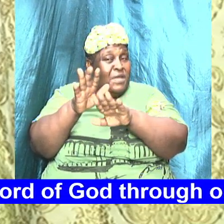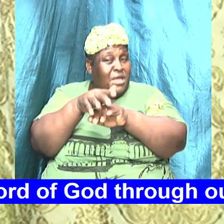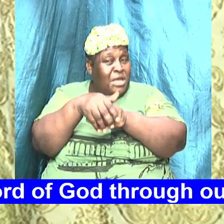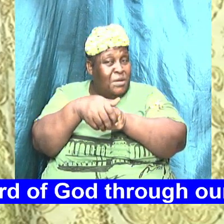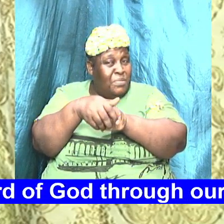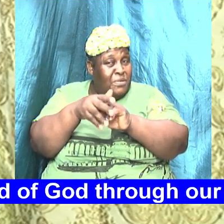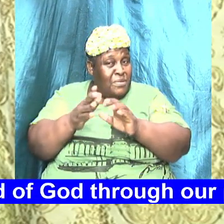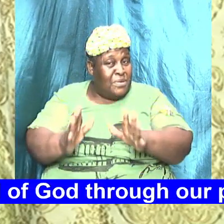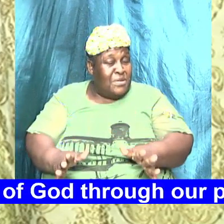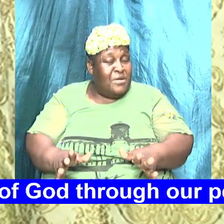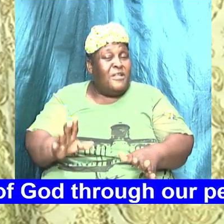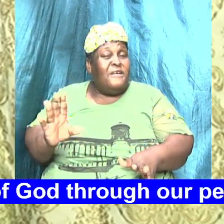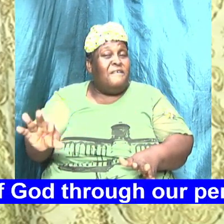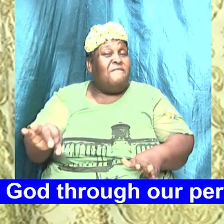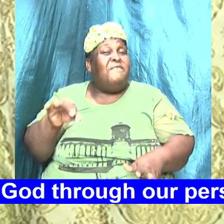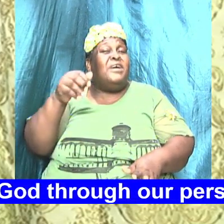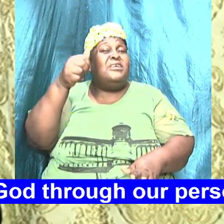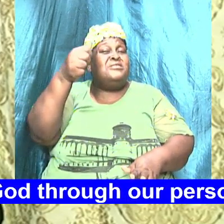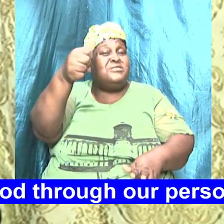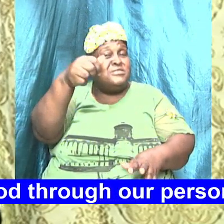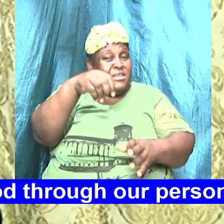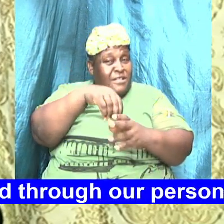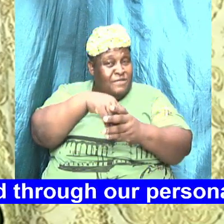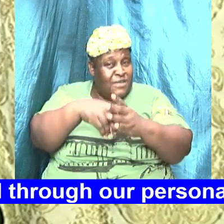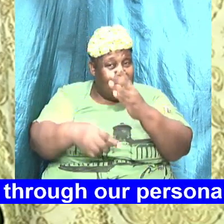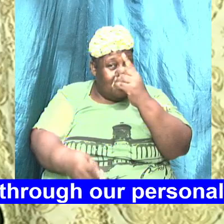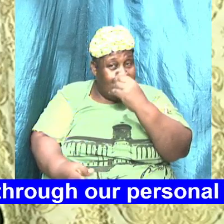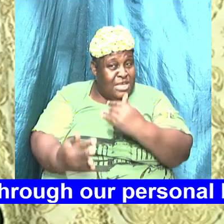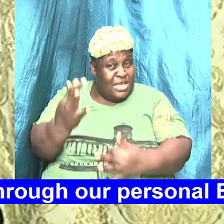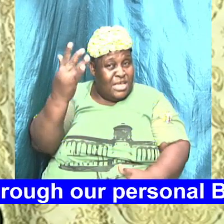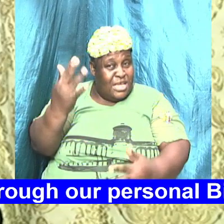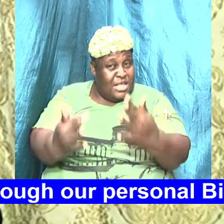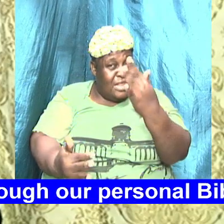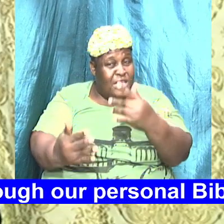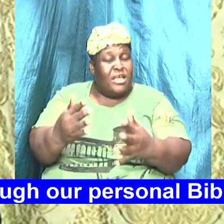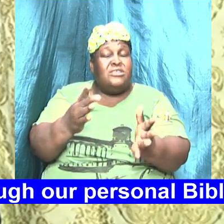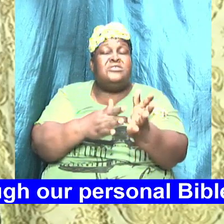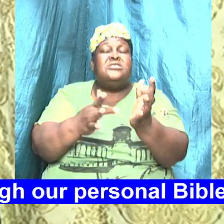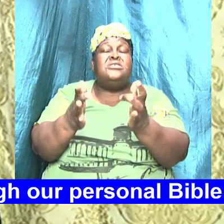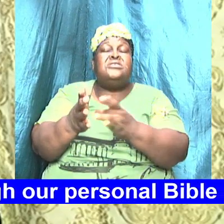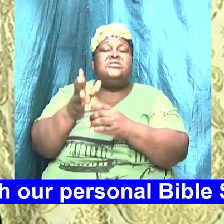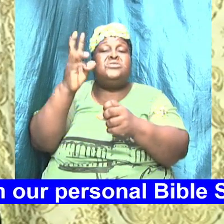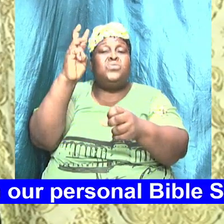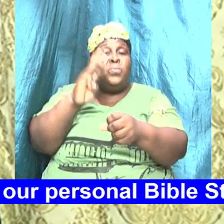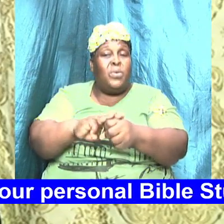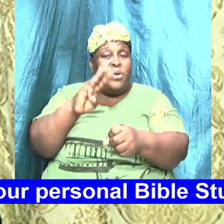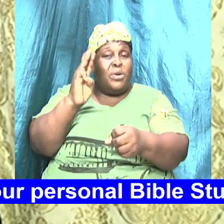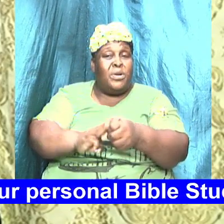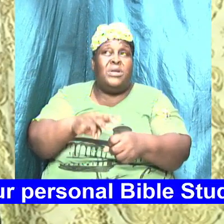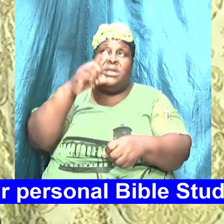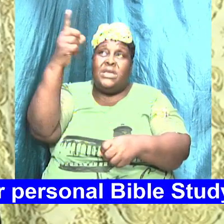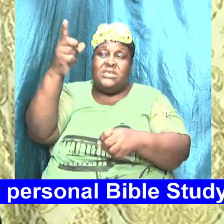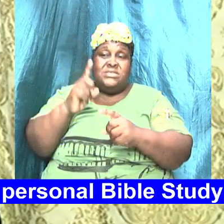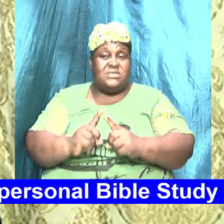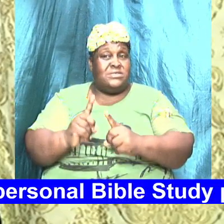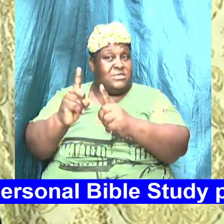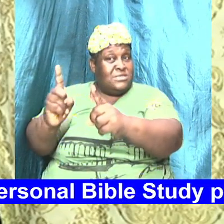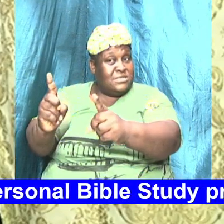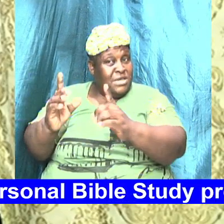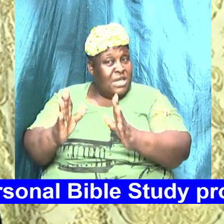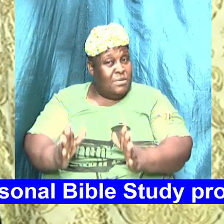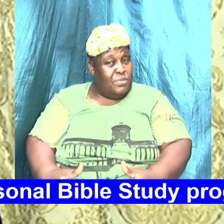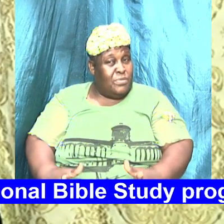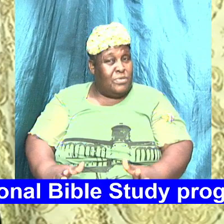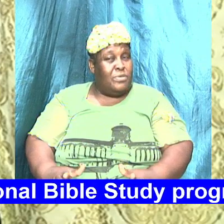And Jesus Warned His Disciple Amen To Be Aware Of The Doctrine